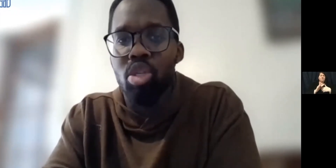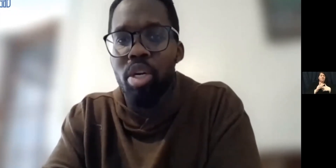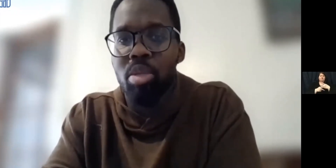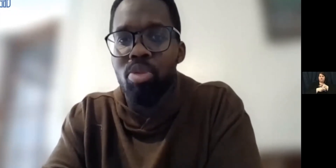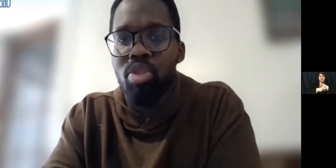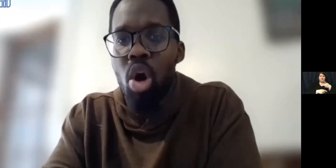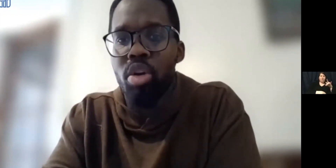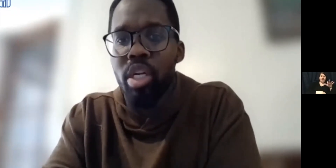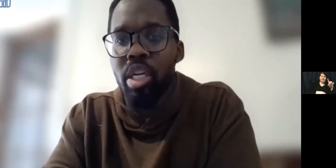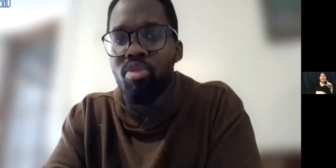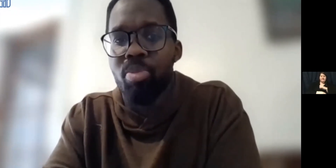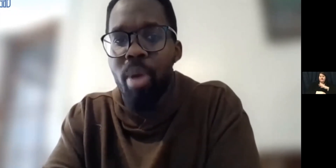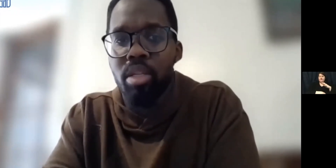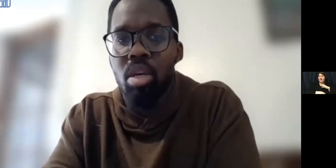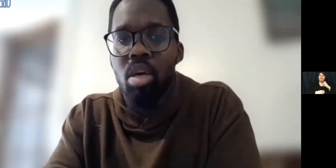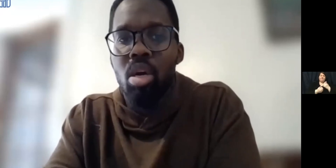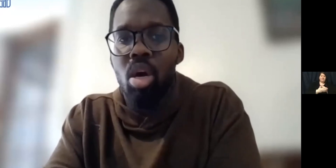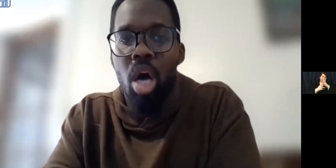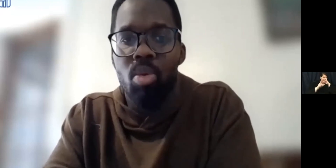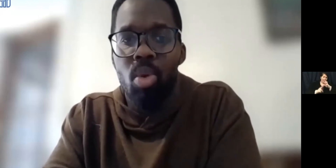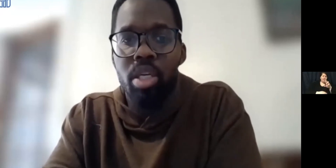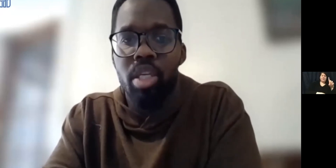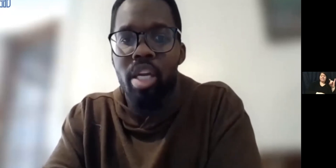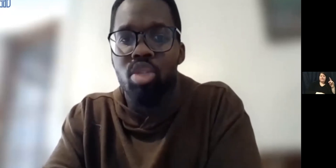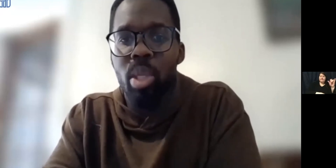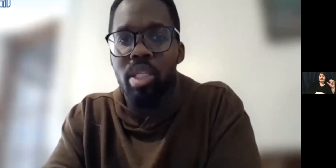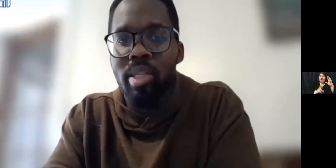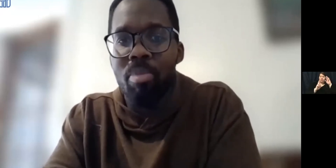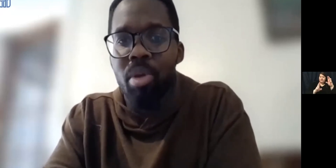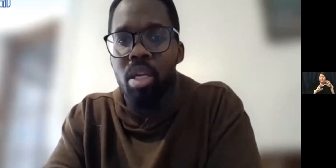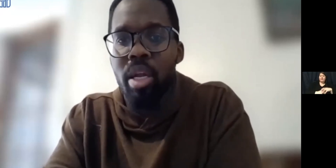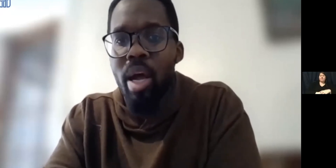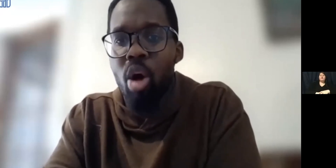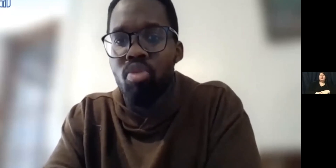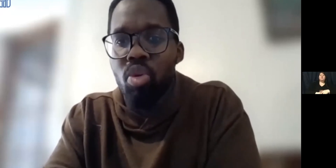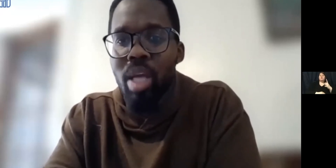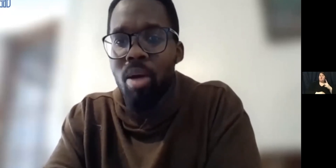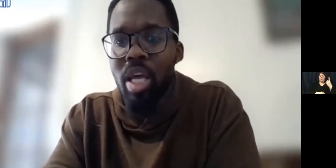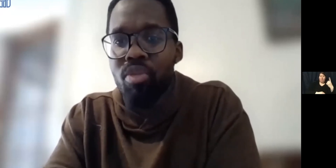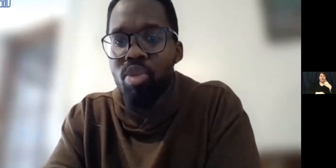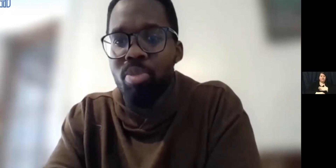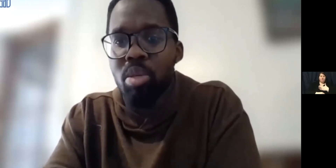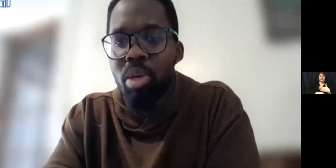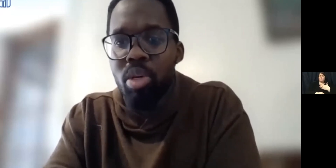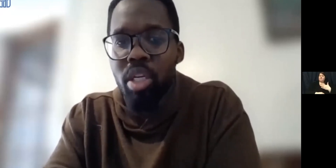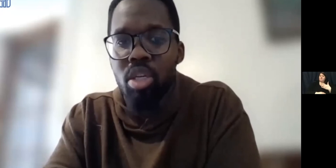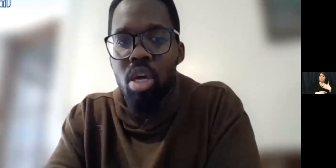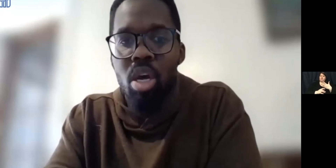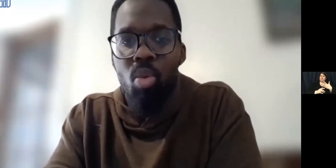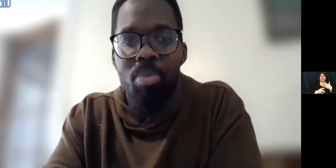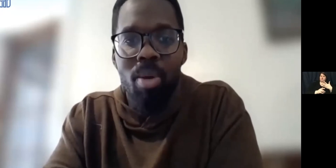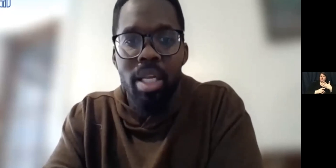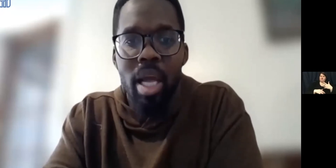-workers and participants with honor, dignity and respect. Anna was and is willing to step in and helping roles outside of her responsibilities.